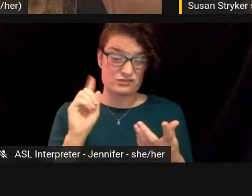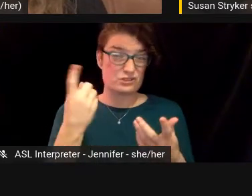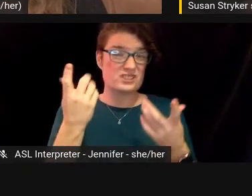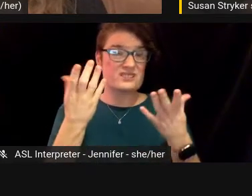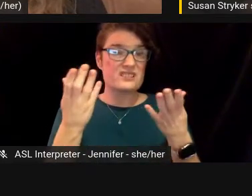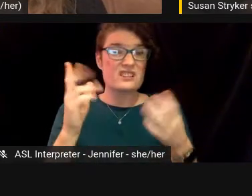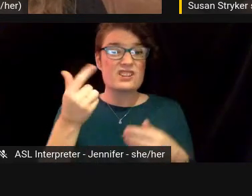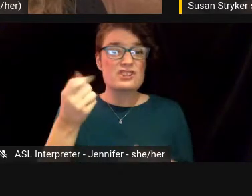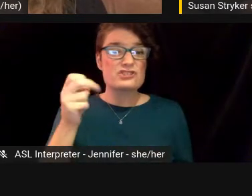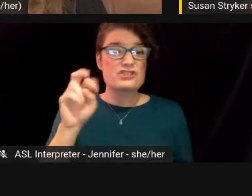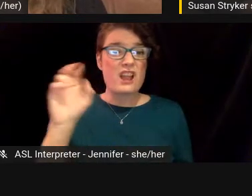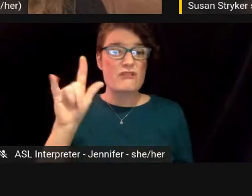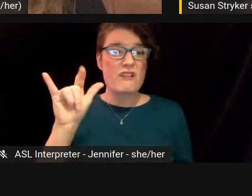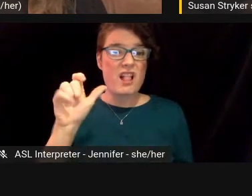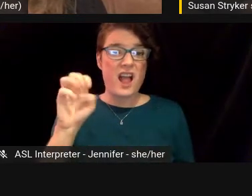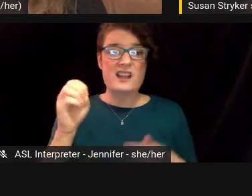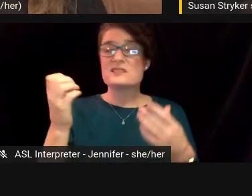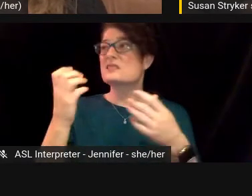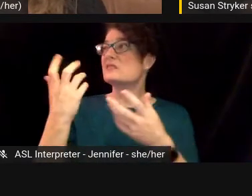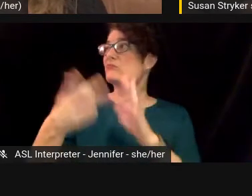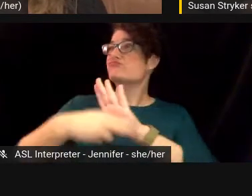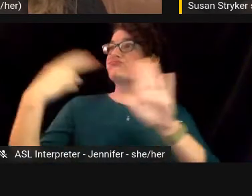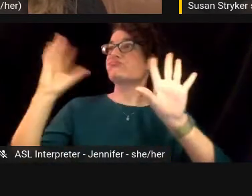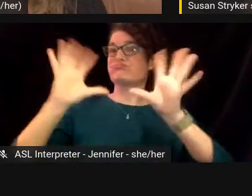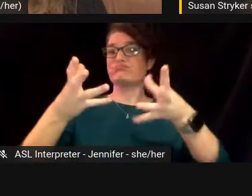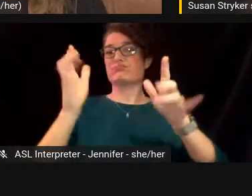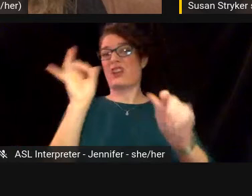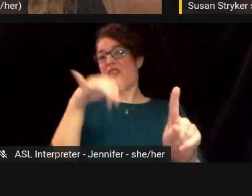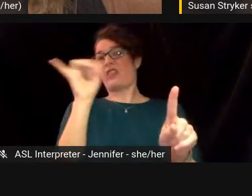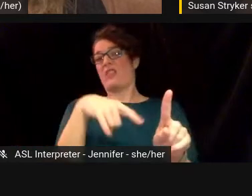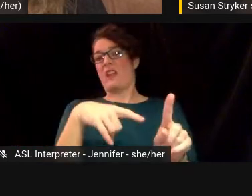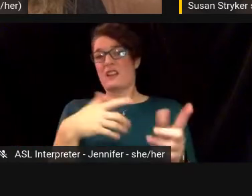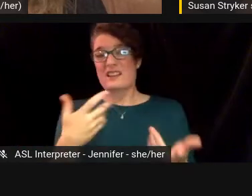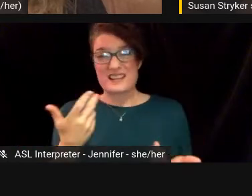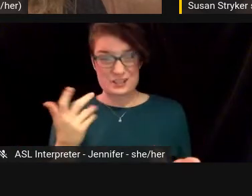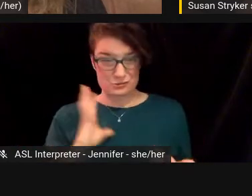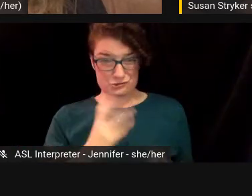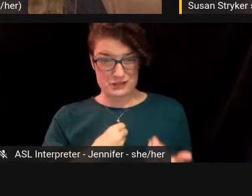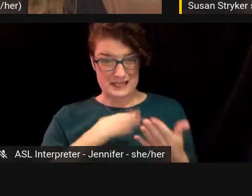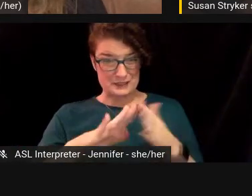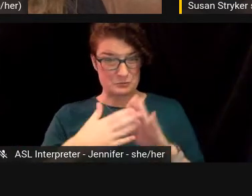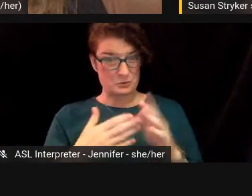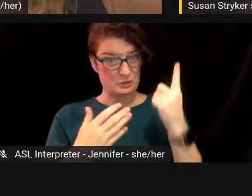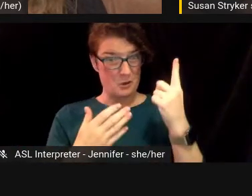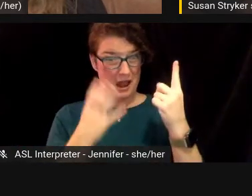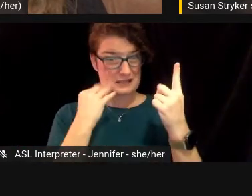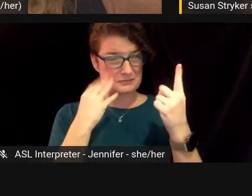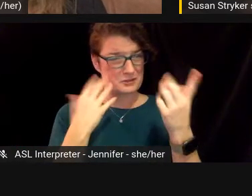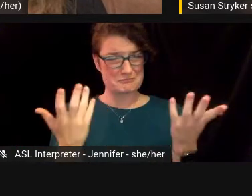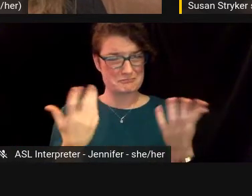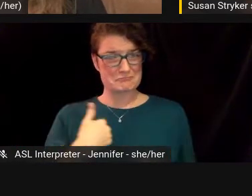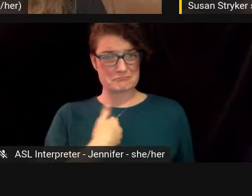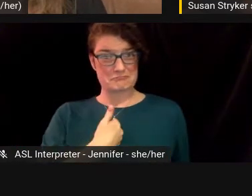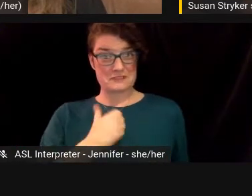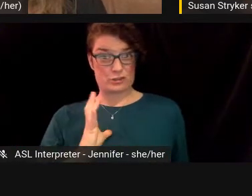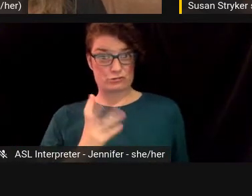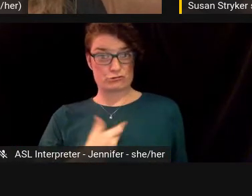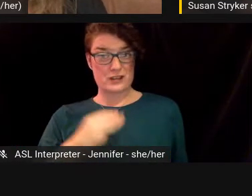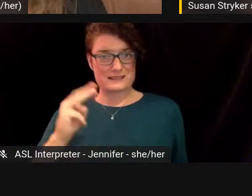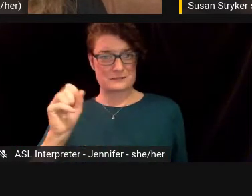what we all go through. I mean, the trans community is not a monolith. Like, as a transmasculine person, I'll never